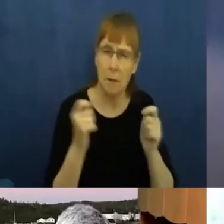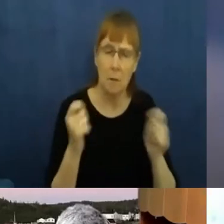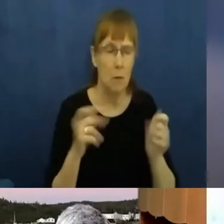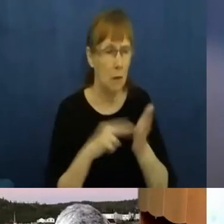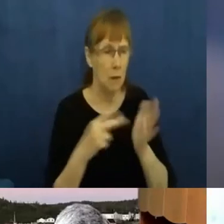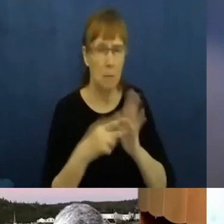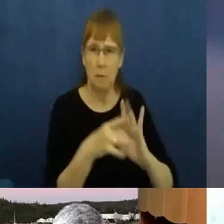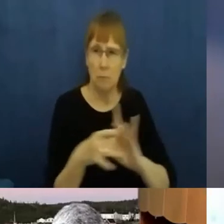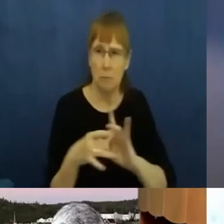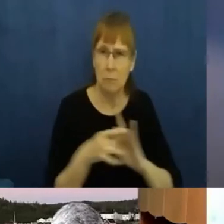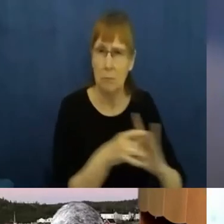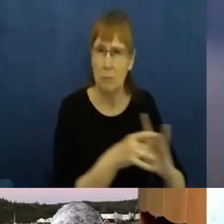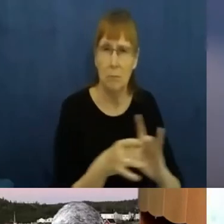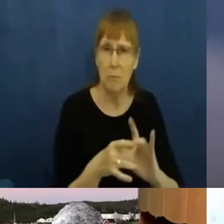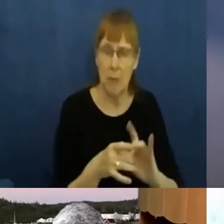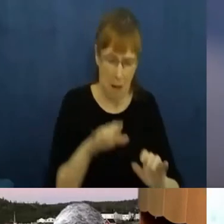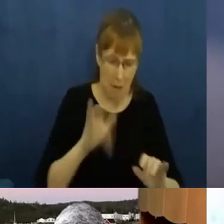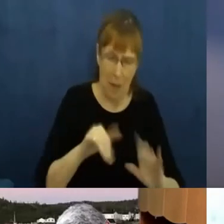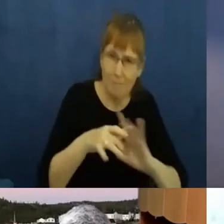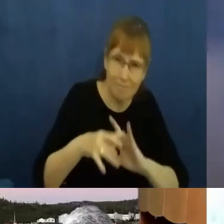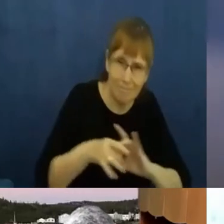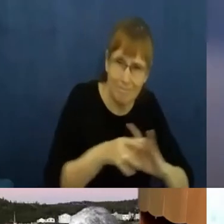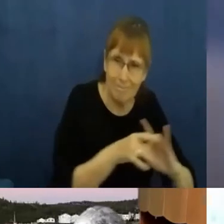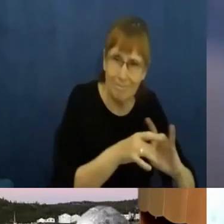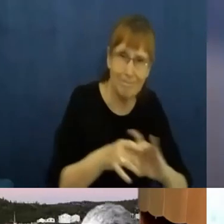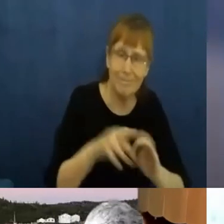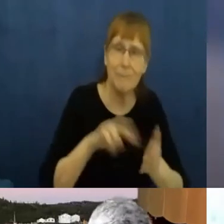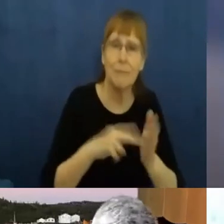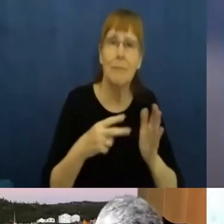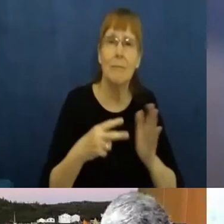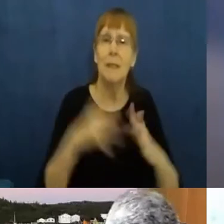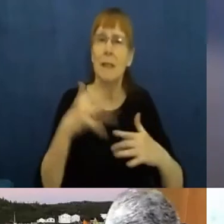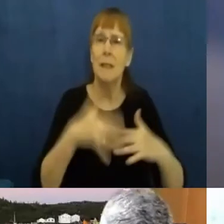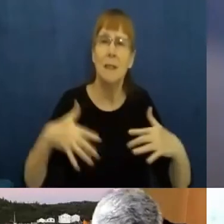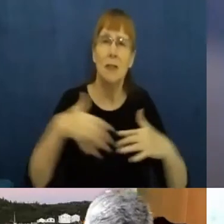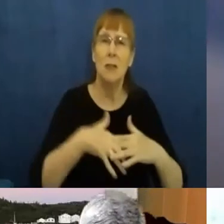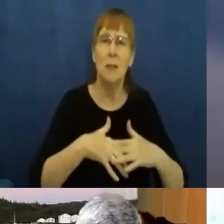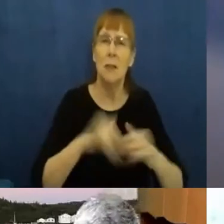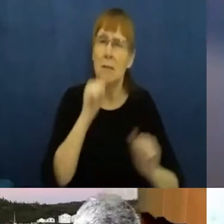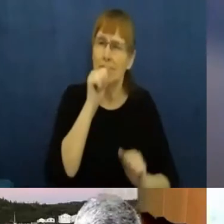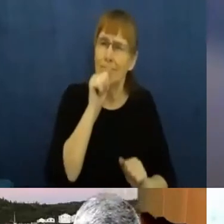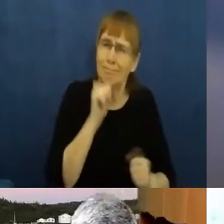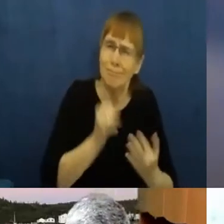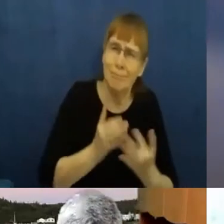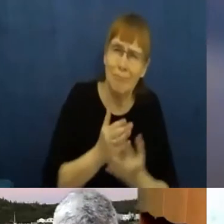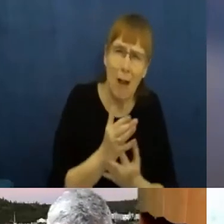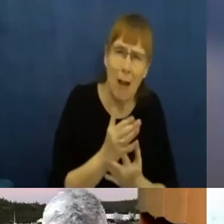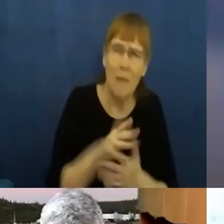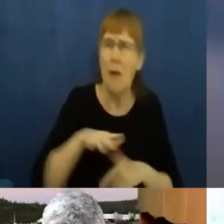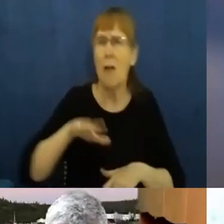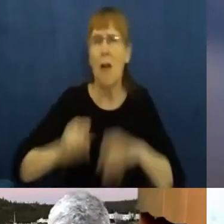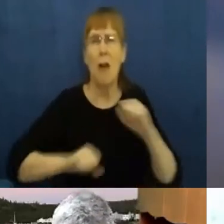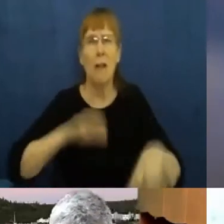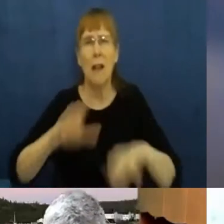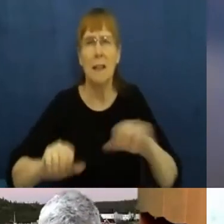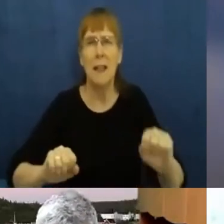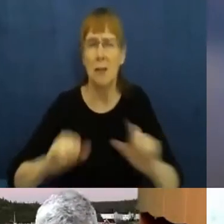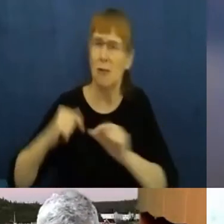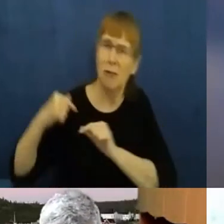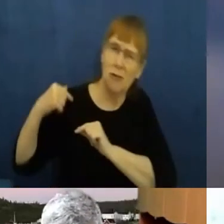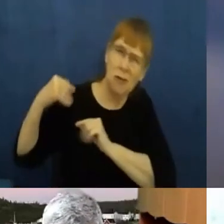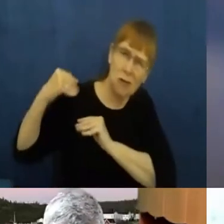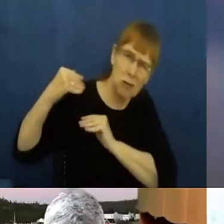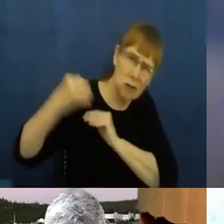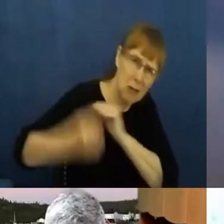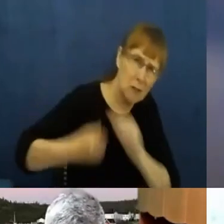colonization and to continue to survive colonization. Those things were still going on. Those So this deep